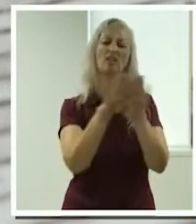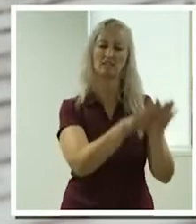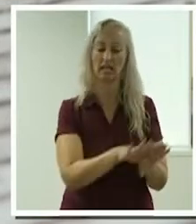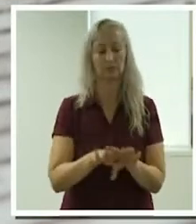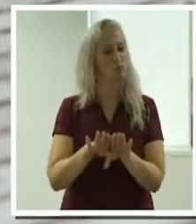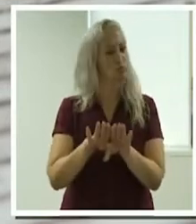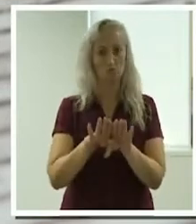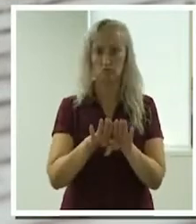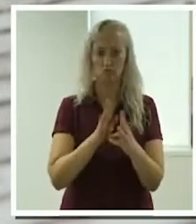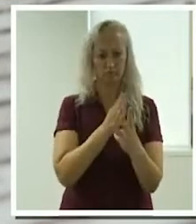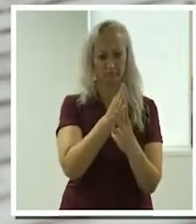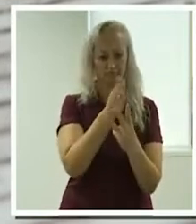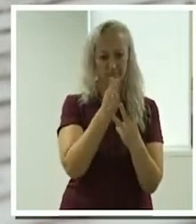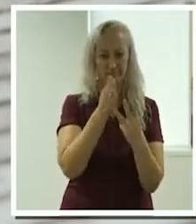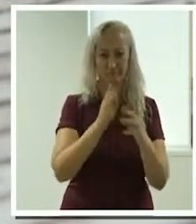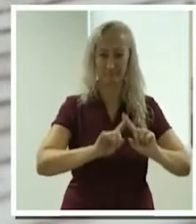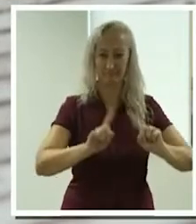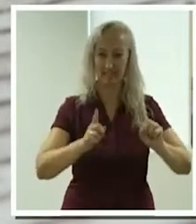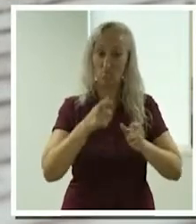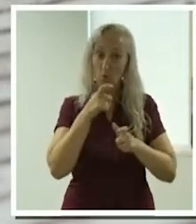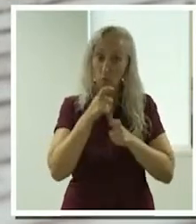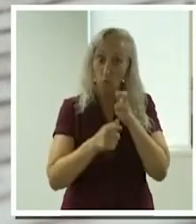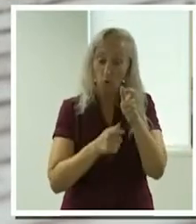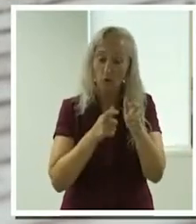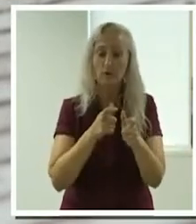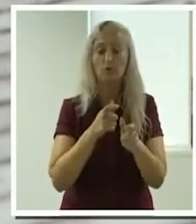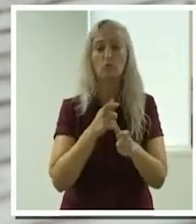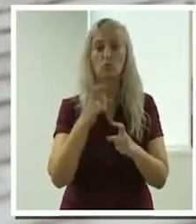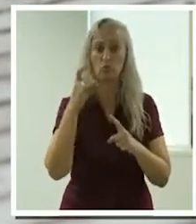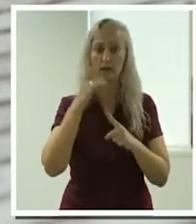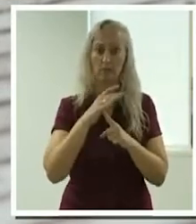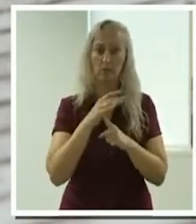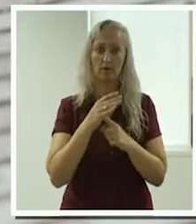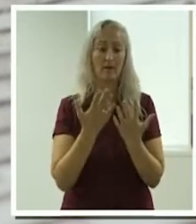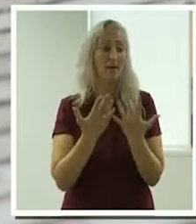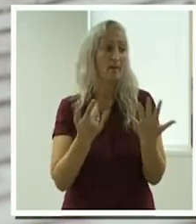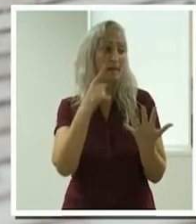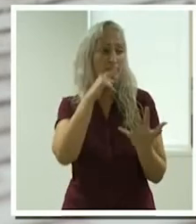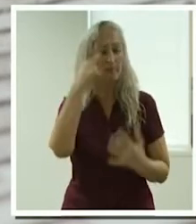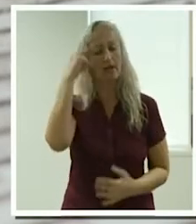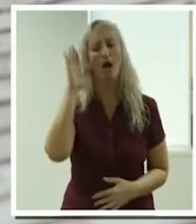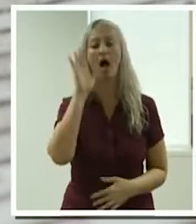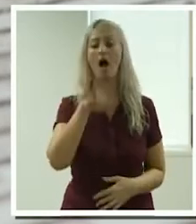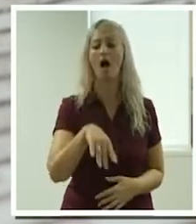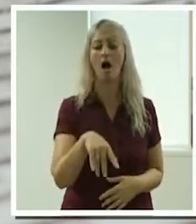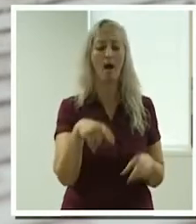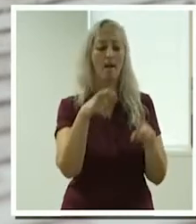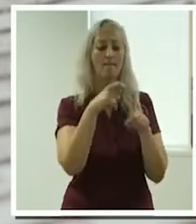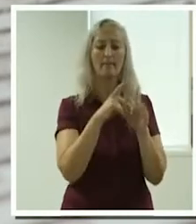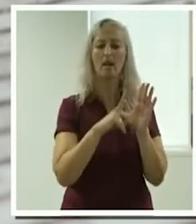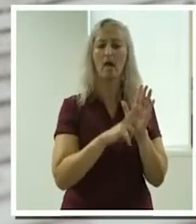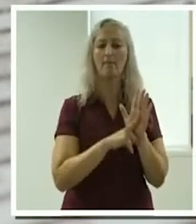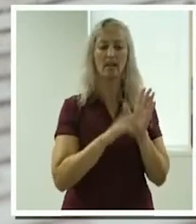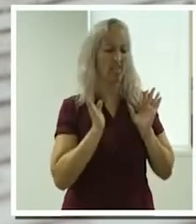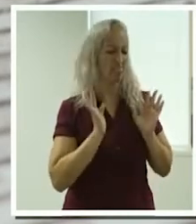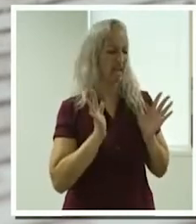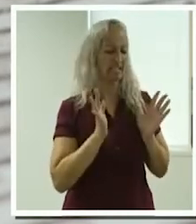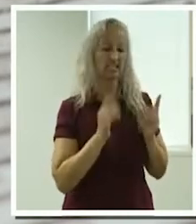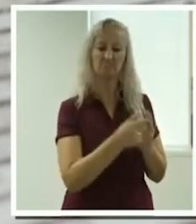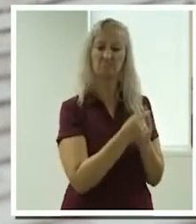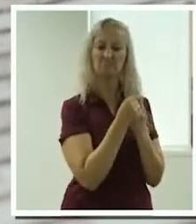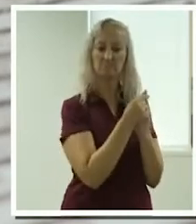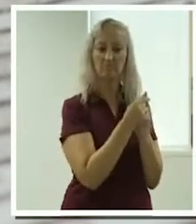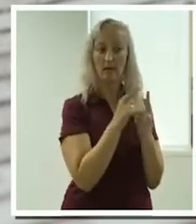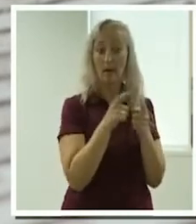policy wordings are important. For example, many people think all you need is public liability cover. But in the care sector,